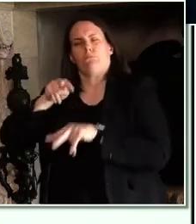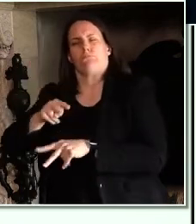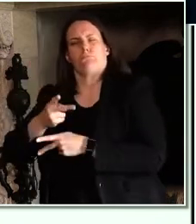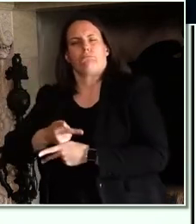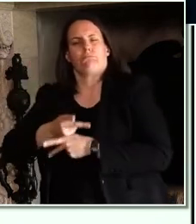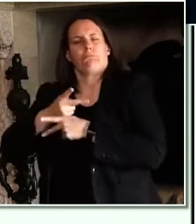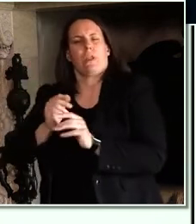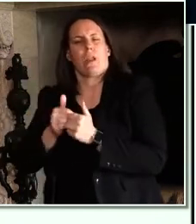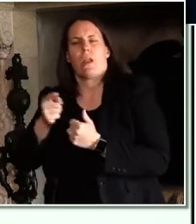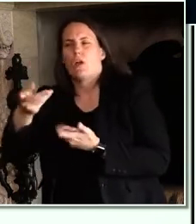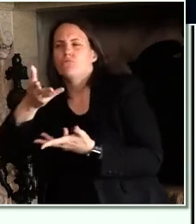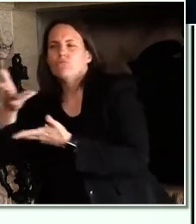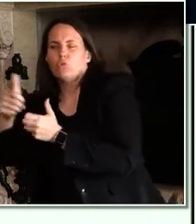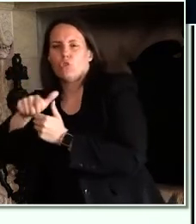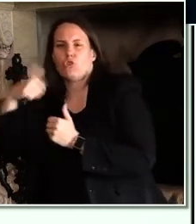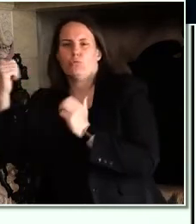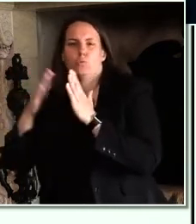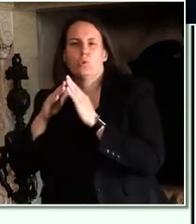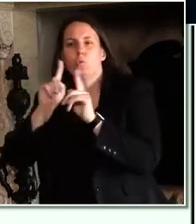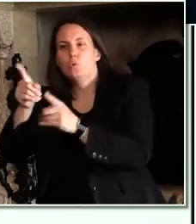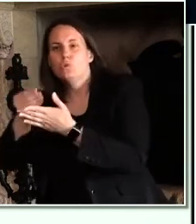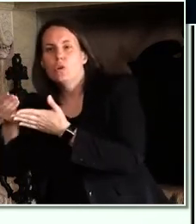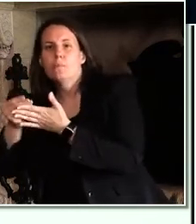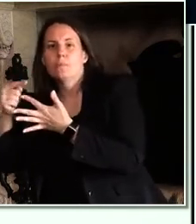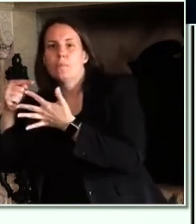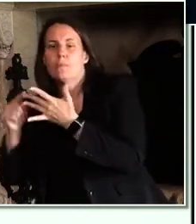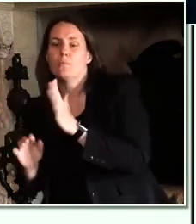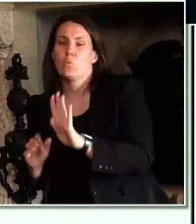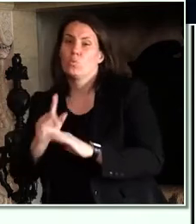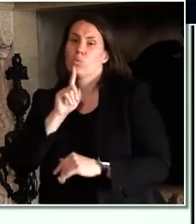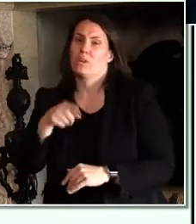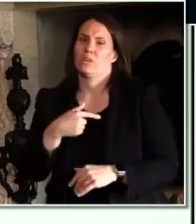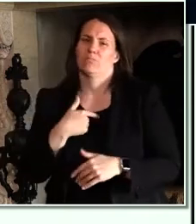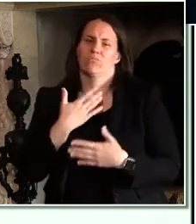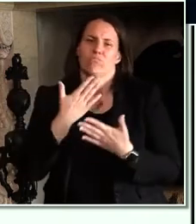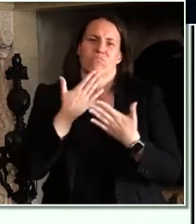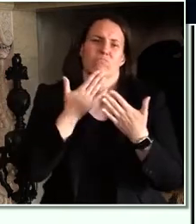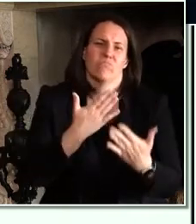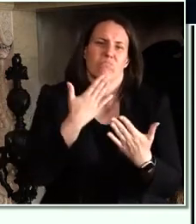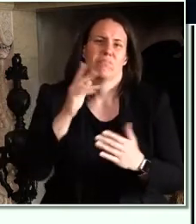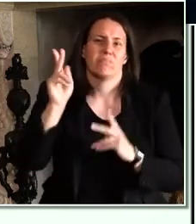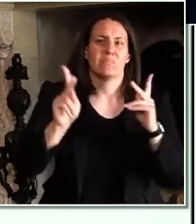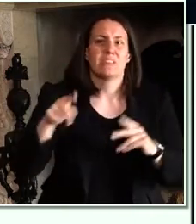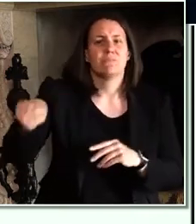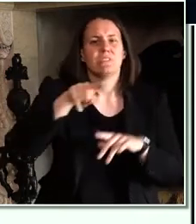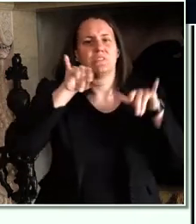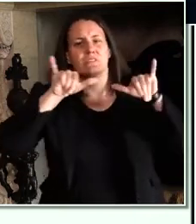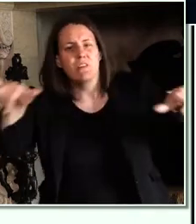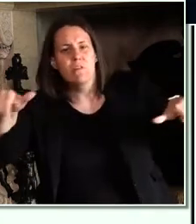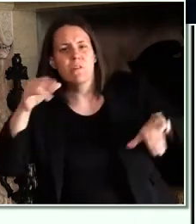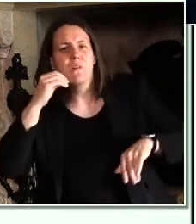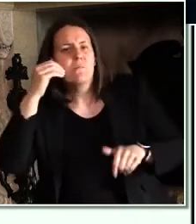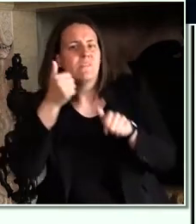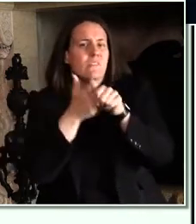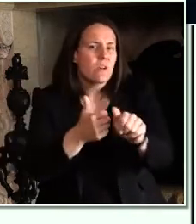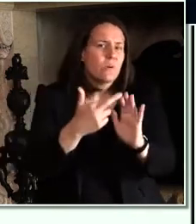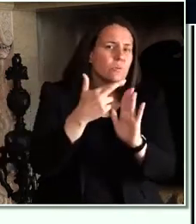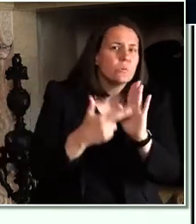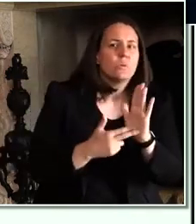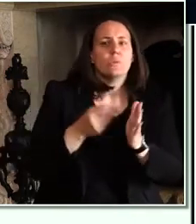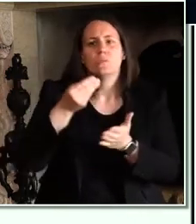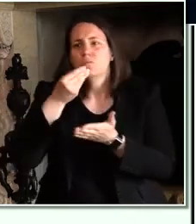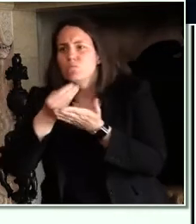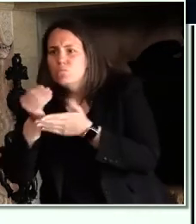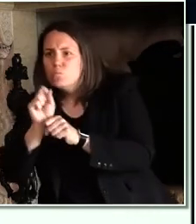and I'm really thankful to these workers for their professionalism and dedication. My patients have the same financial fears as